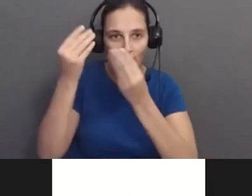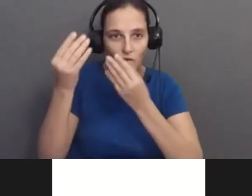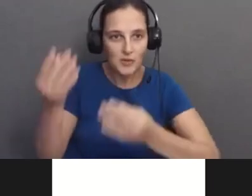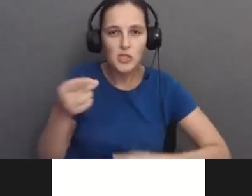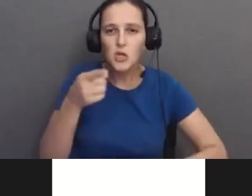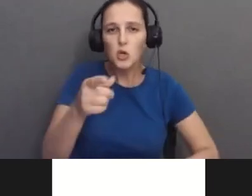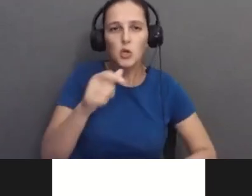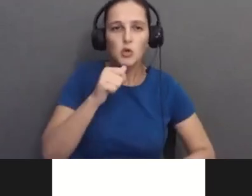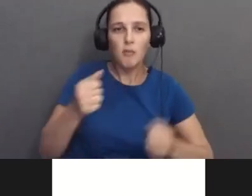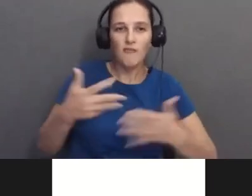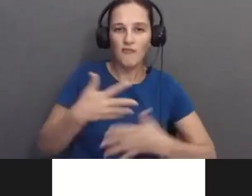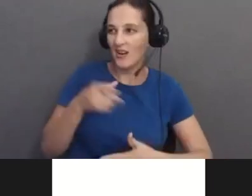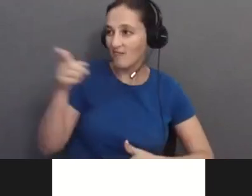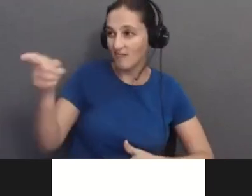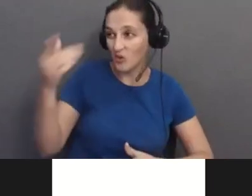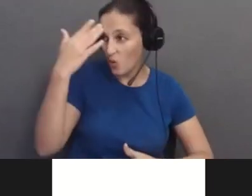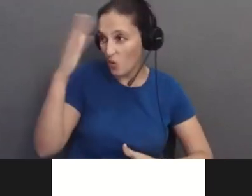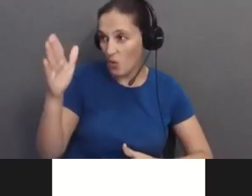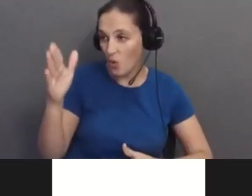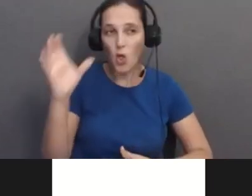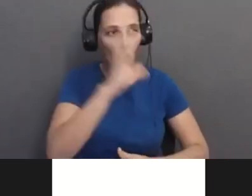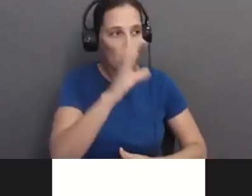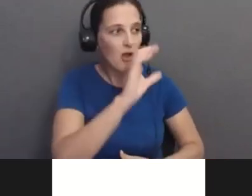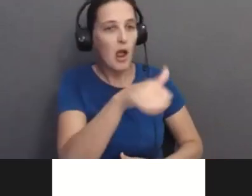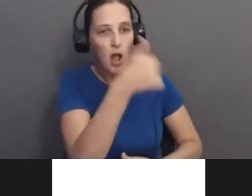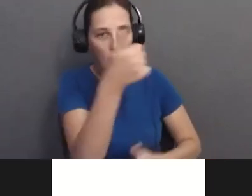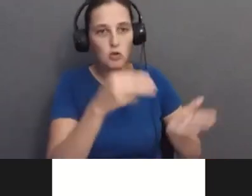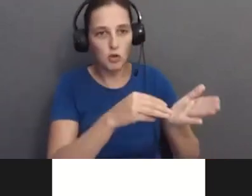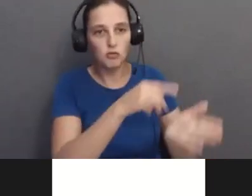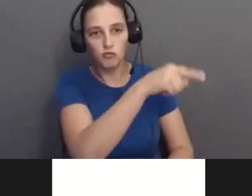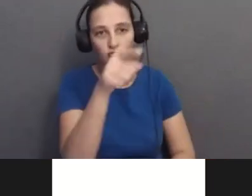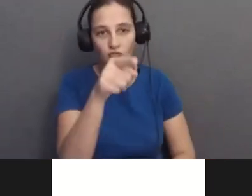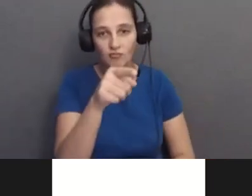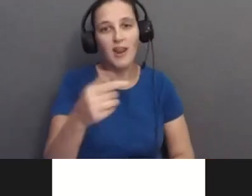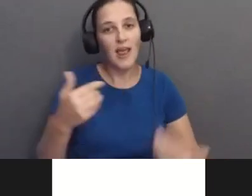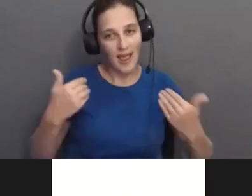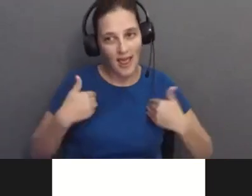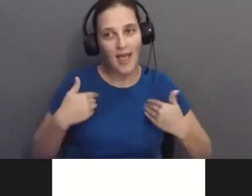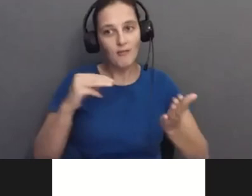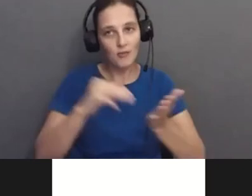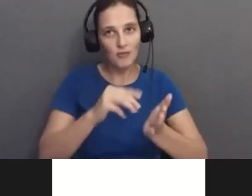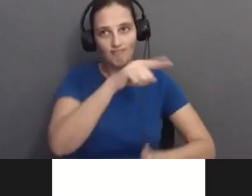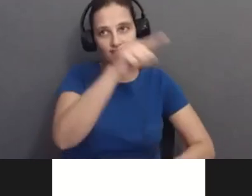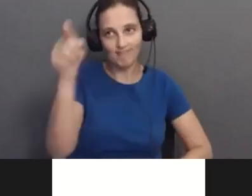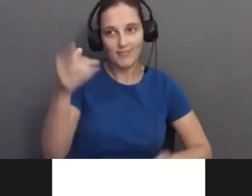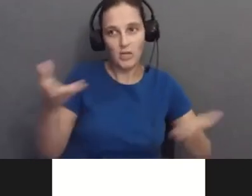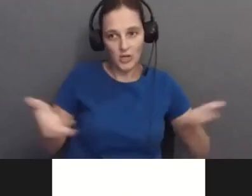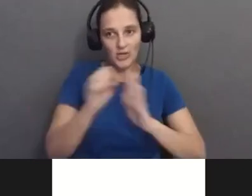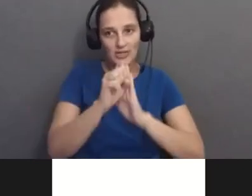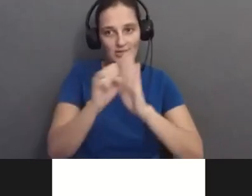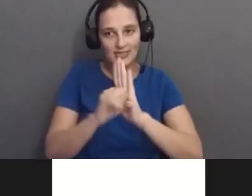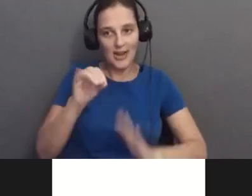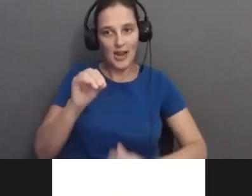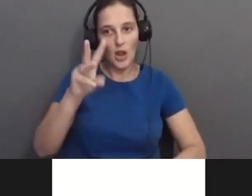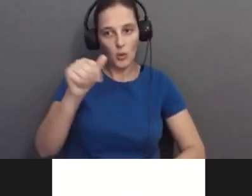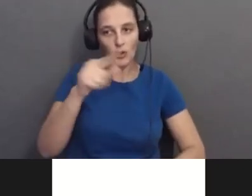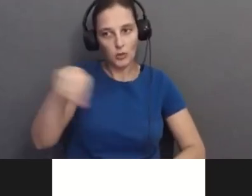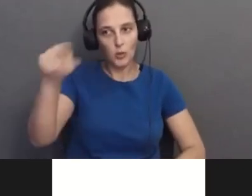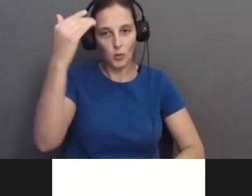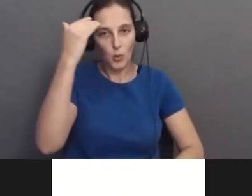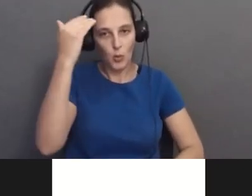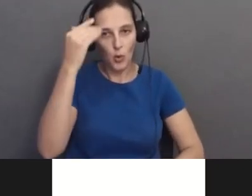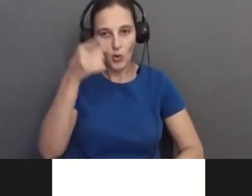and talk to someone else. There are providers who know about this in the State of Iowa. You just have to find one. So,